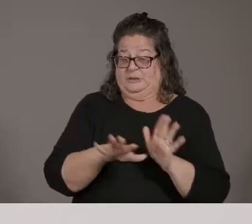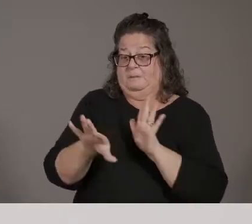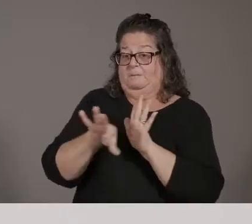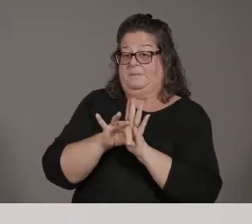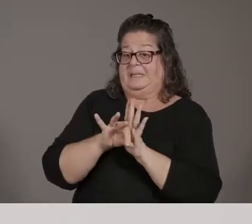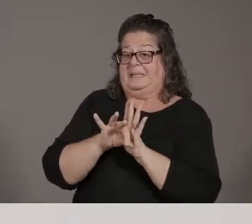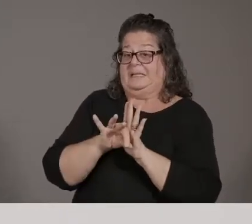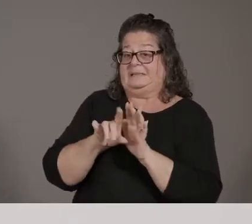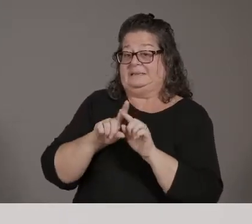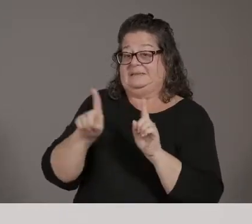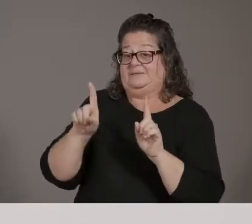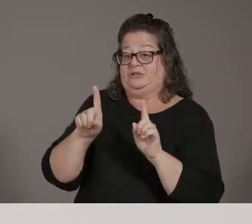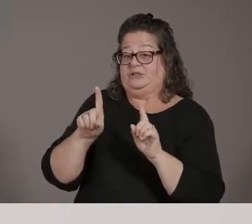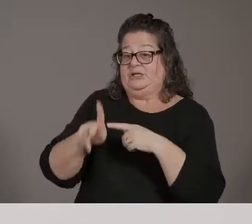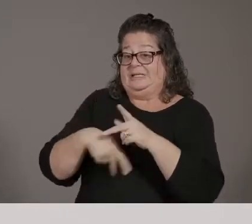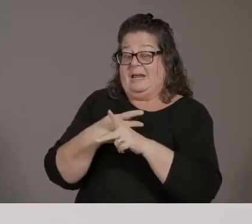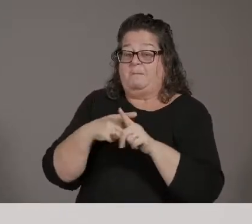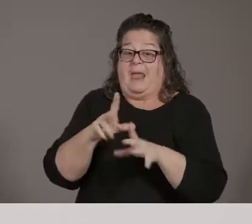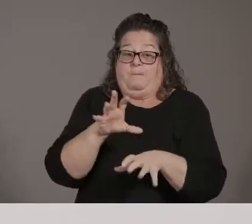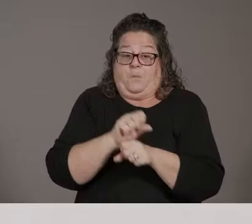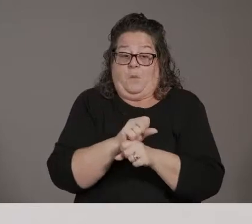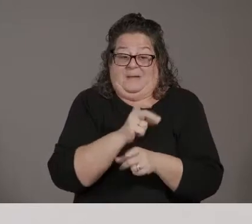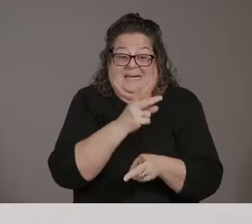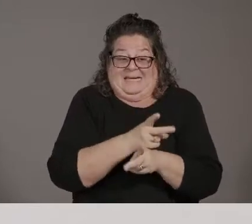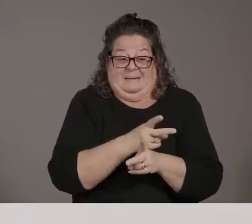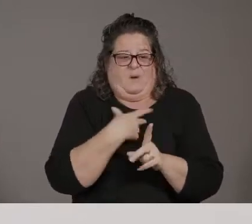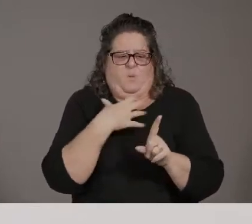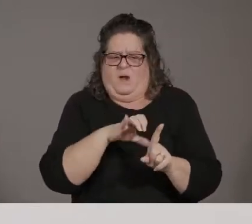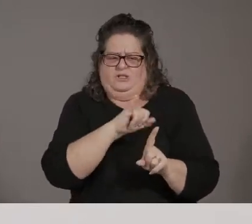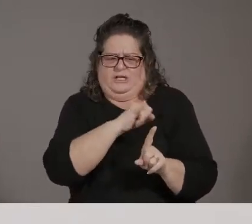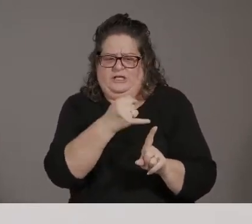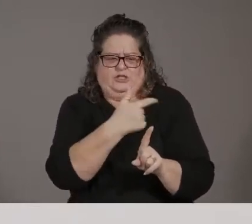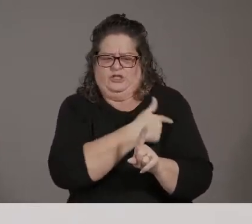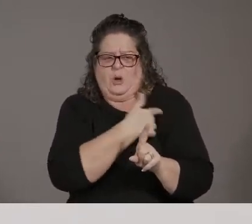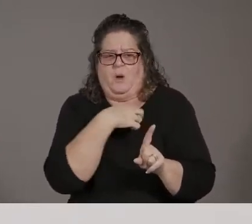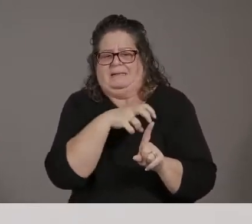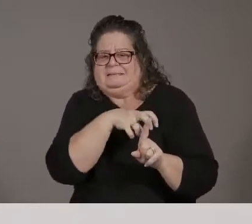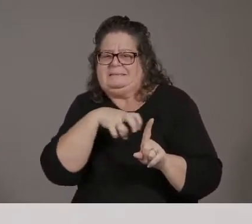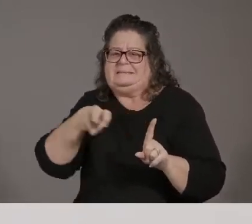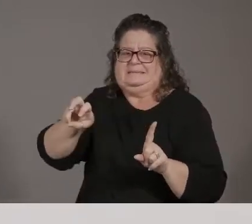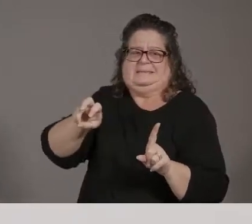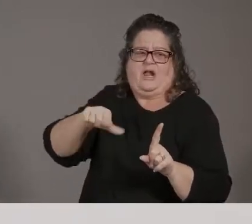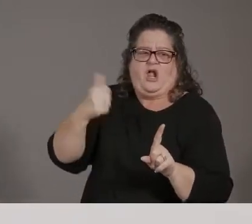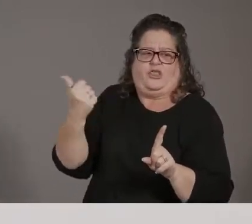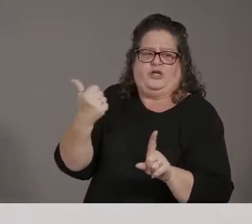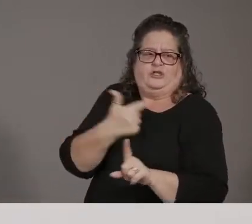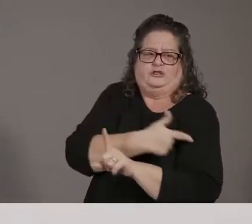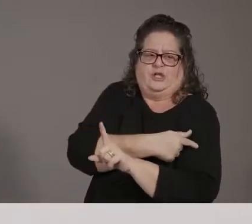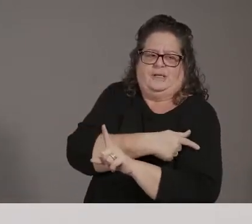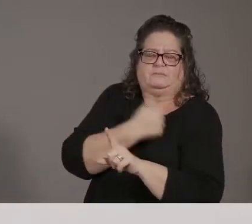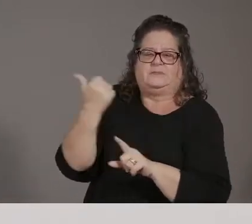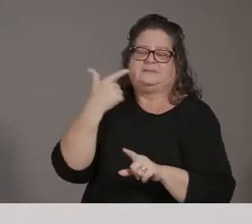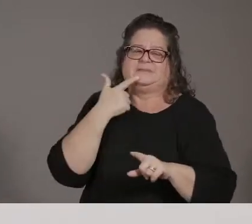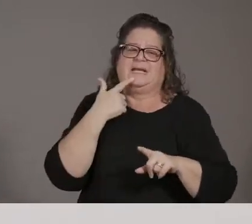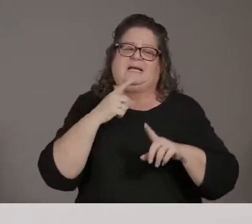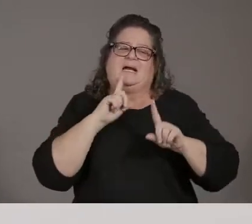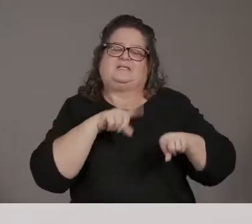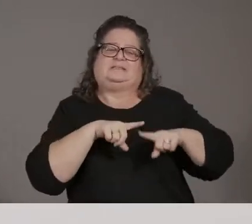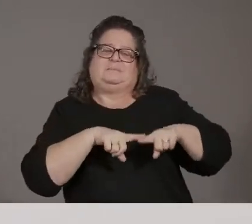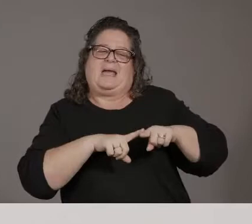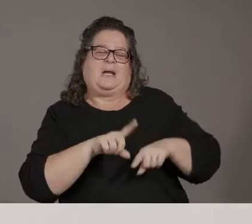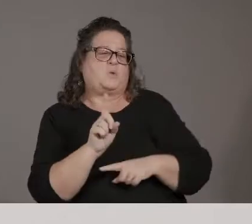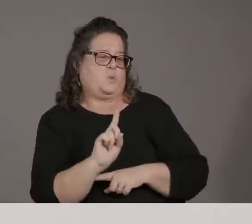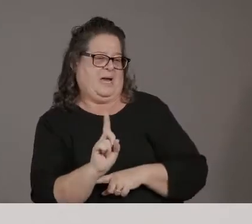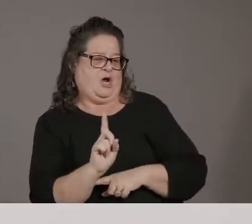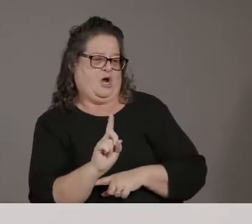order to get the Pfizer Moderna vaccine? So that would depend on the site that they're at. Some sites only offer one